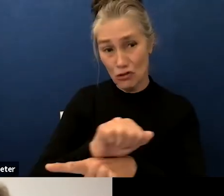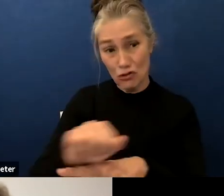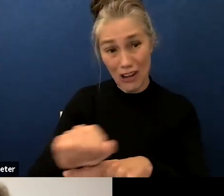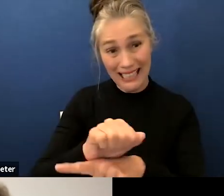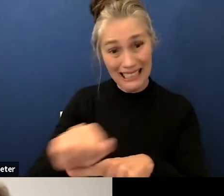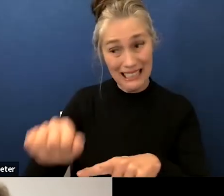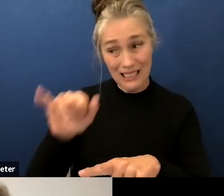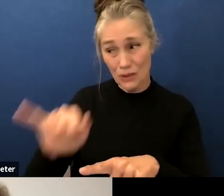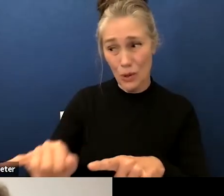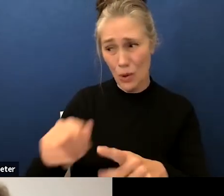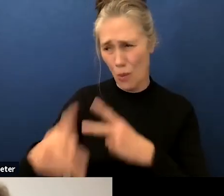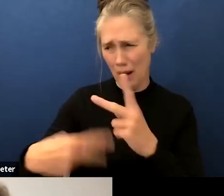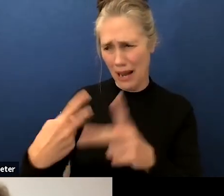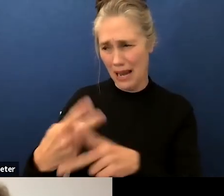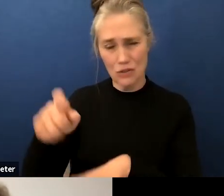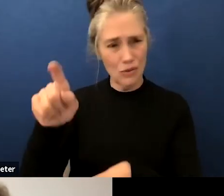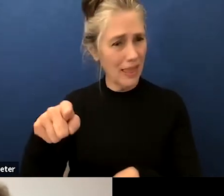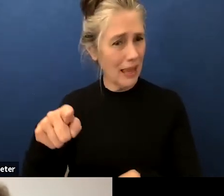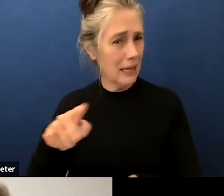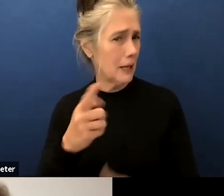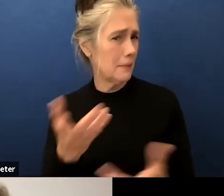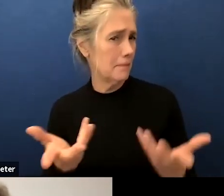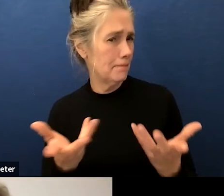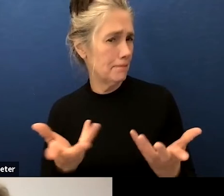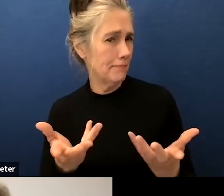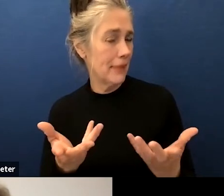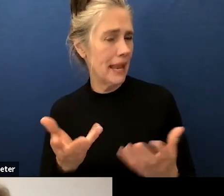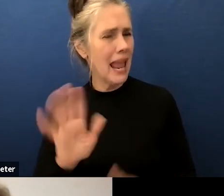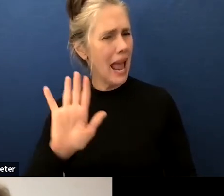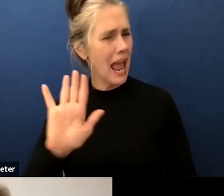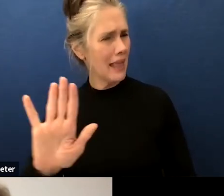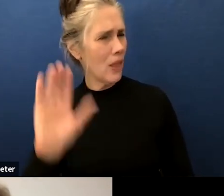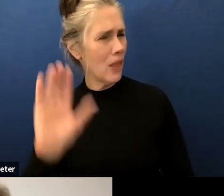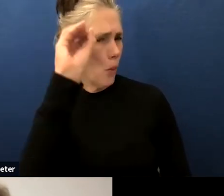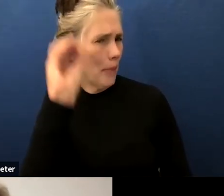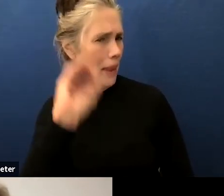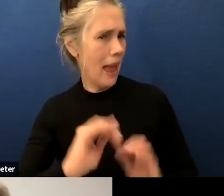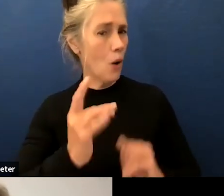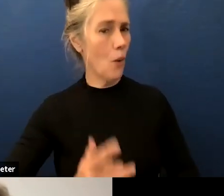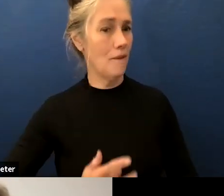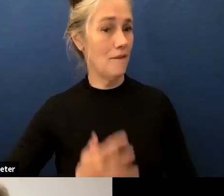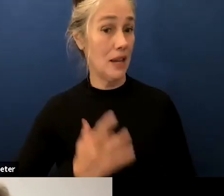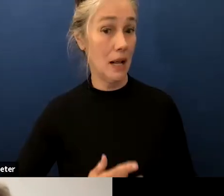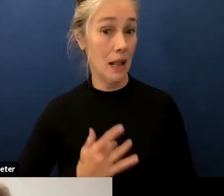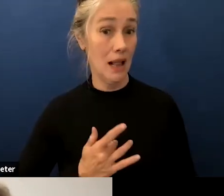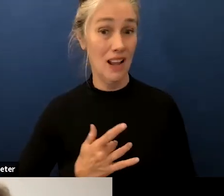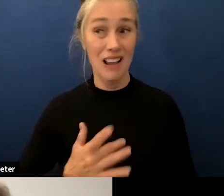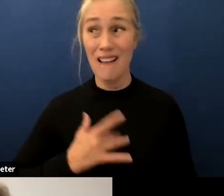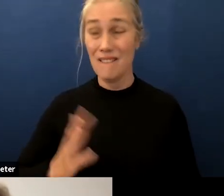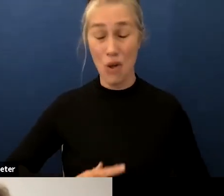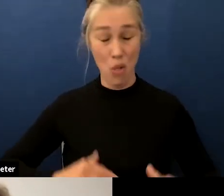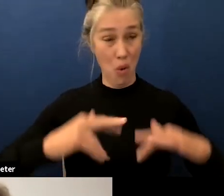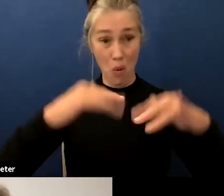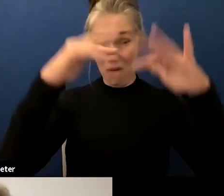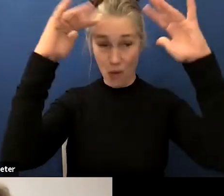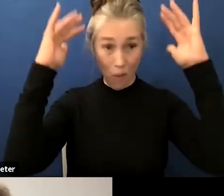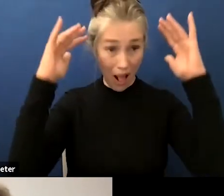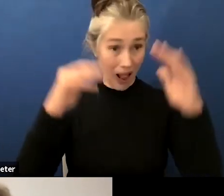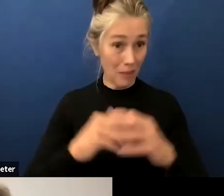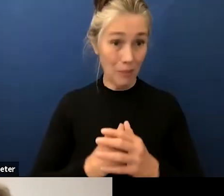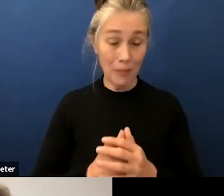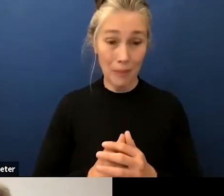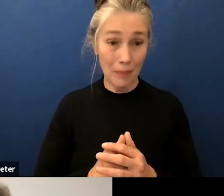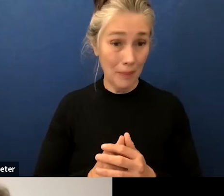and how do they feel about it you know is it overwhelming for them at this point